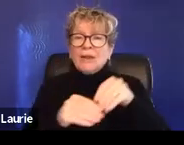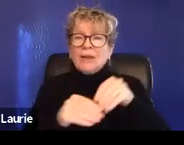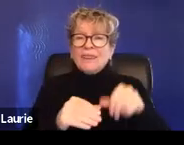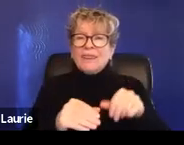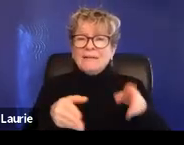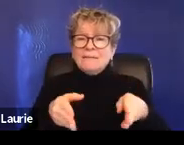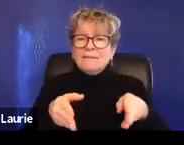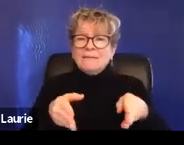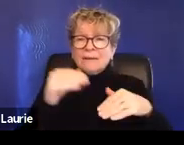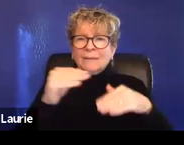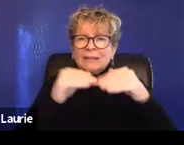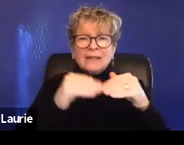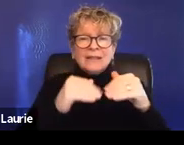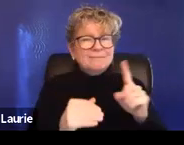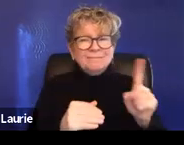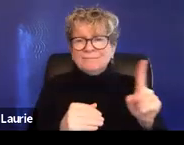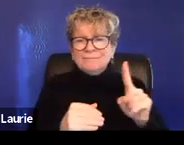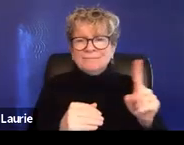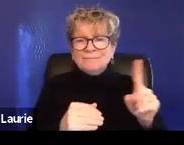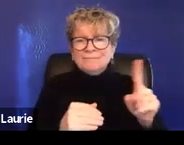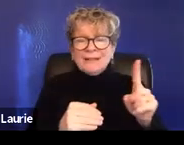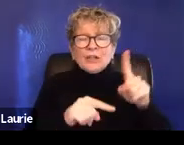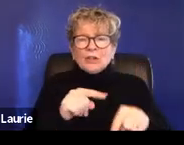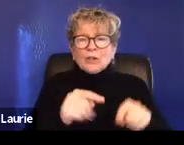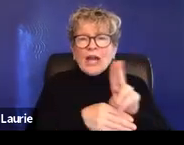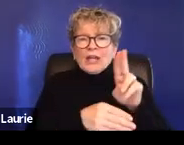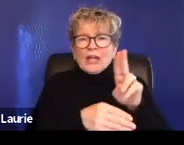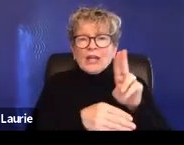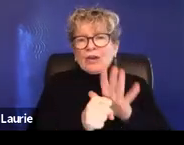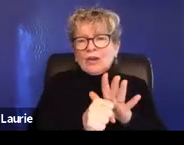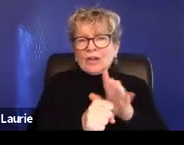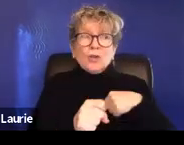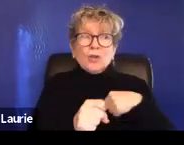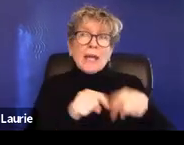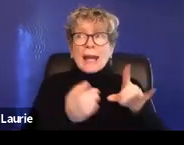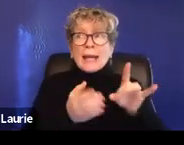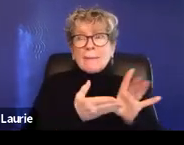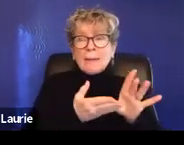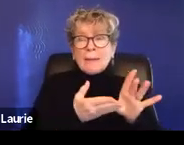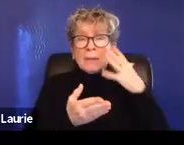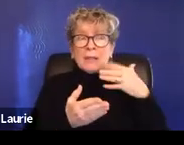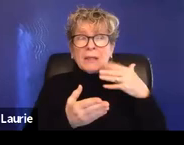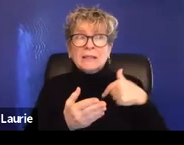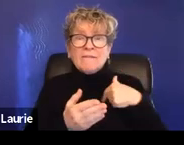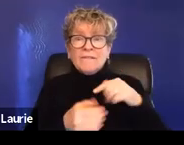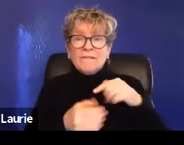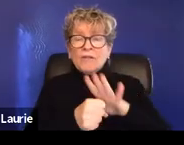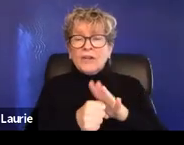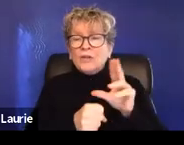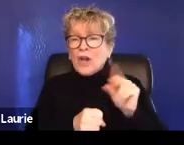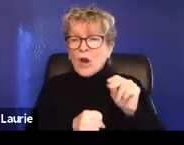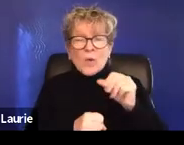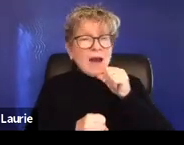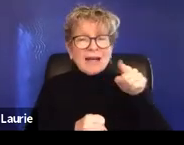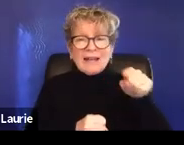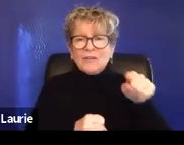keeping that in mind with housing, some things that as an advocate you can do, can facilitate communication between the